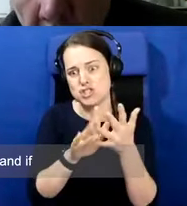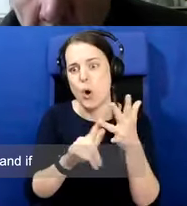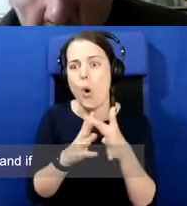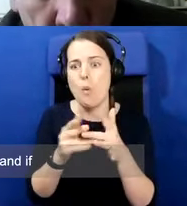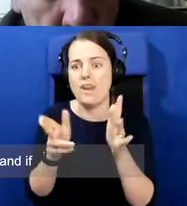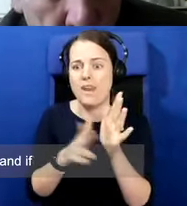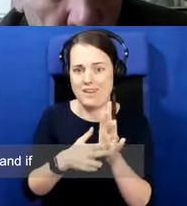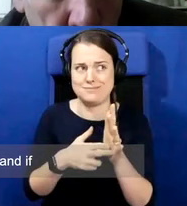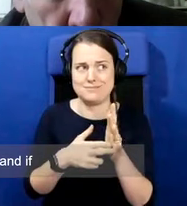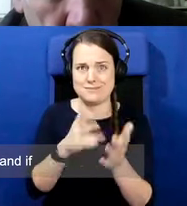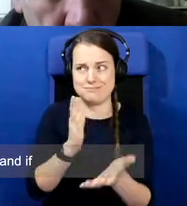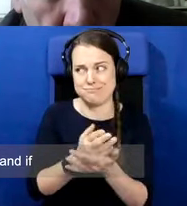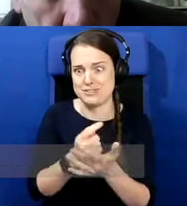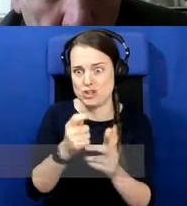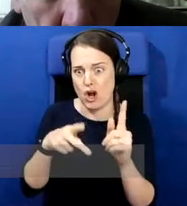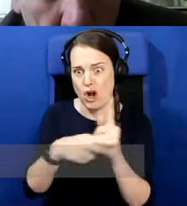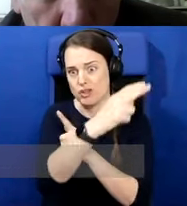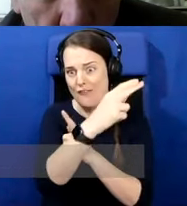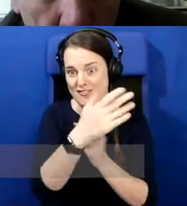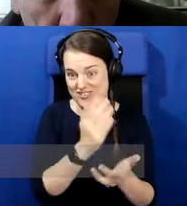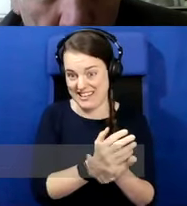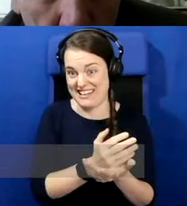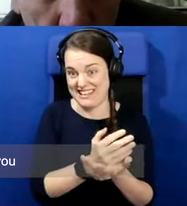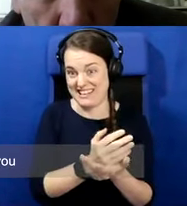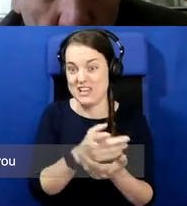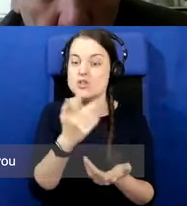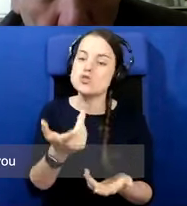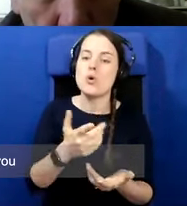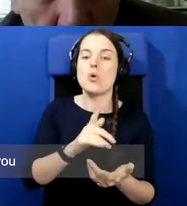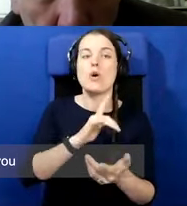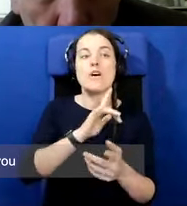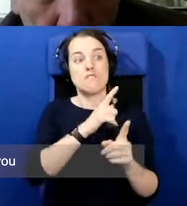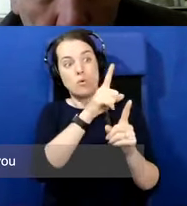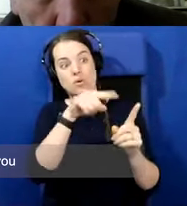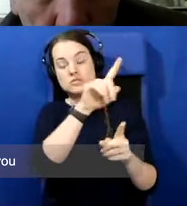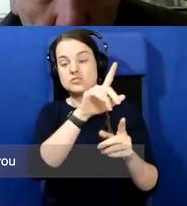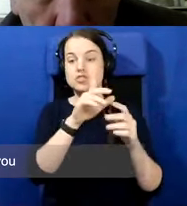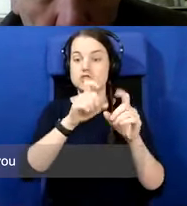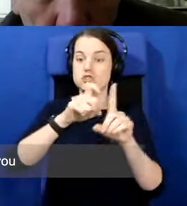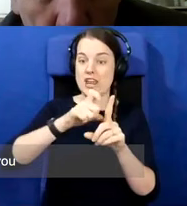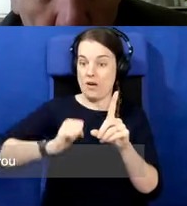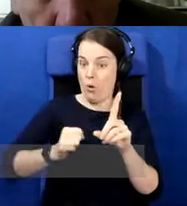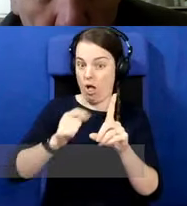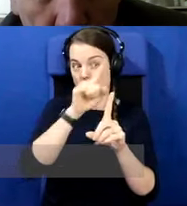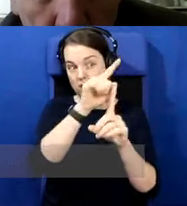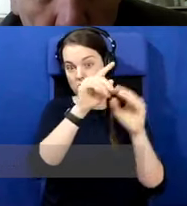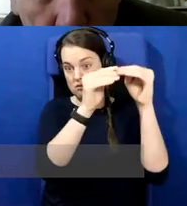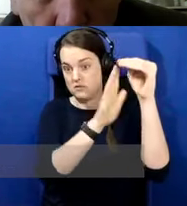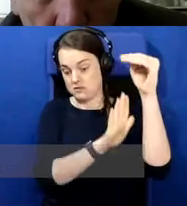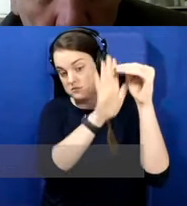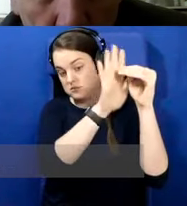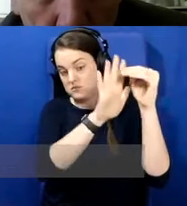cut off. And for, for Donegal to get into the rest of the Republic, you know, Northern Ireland